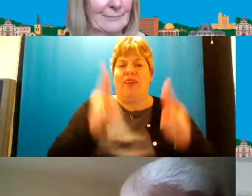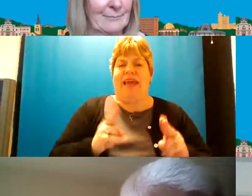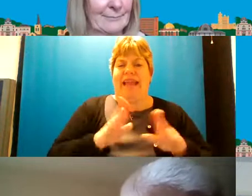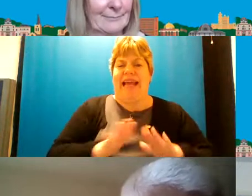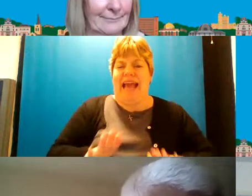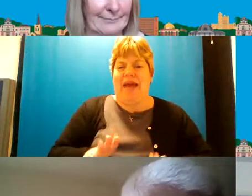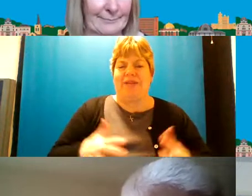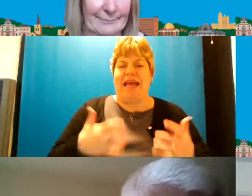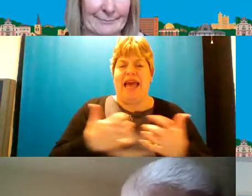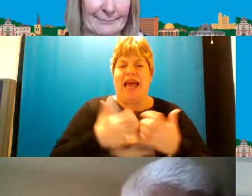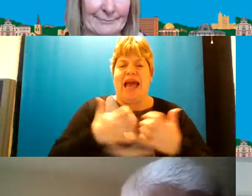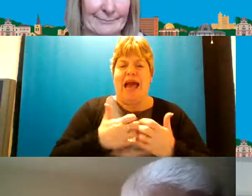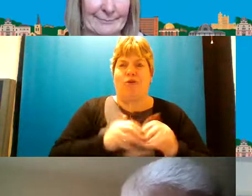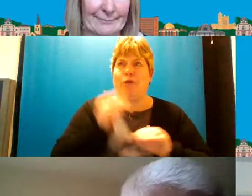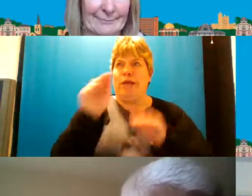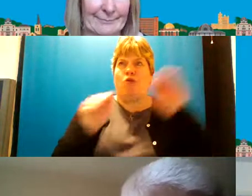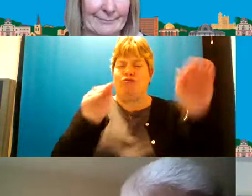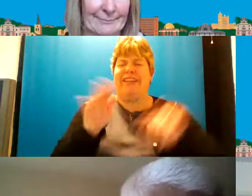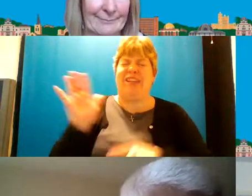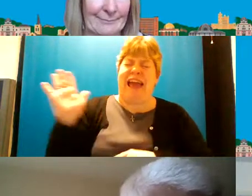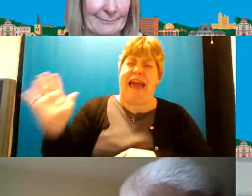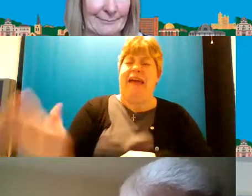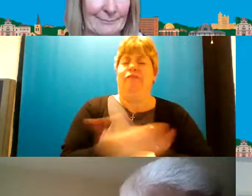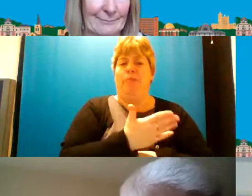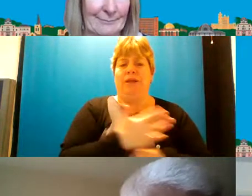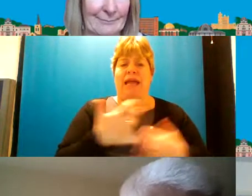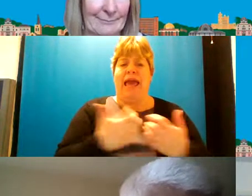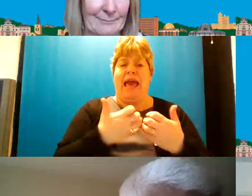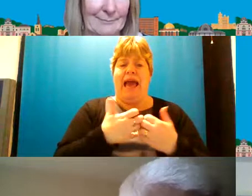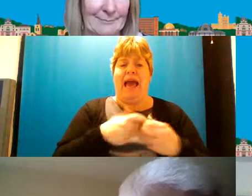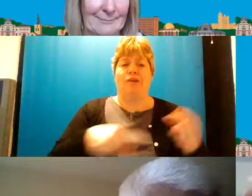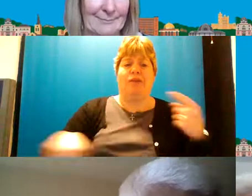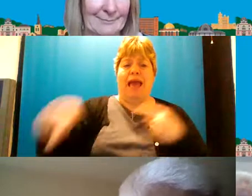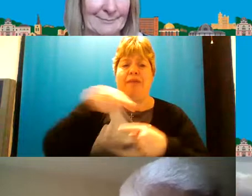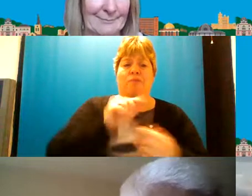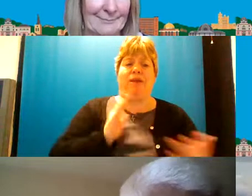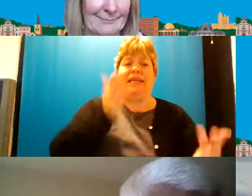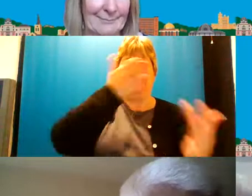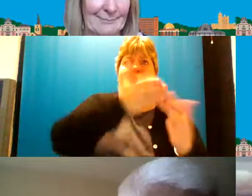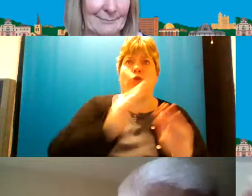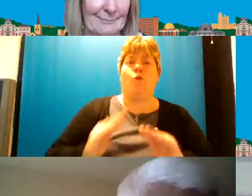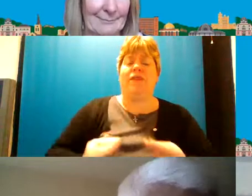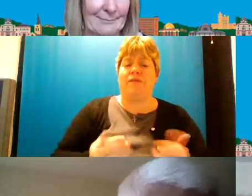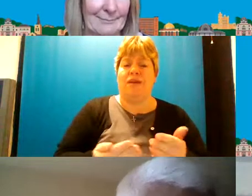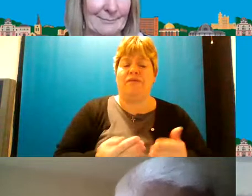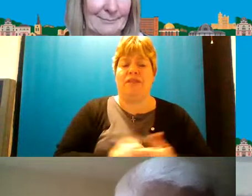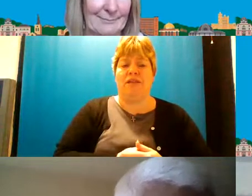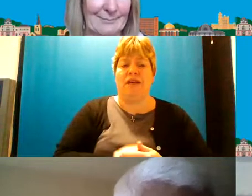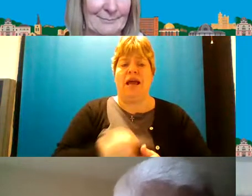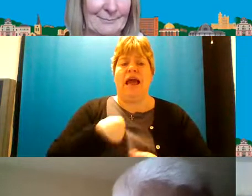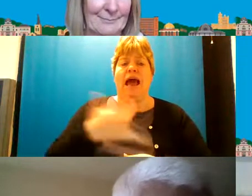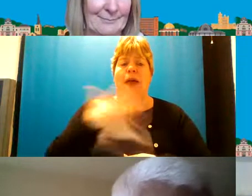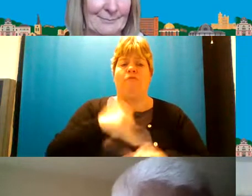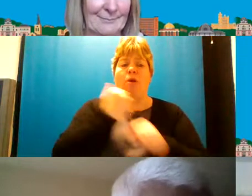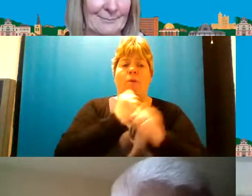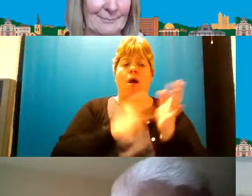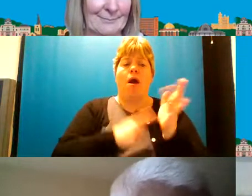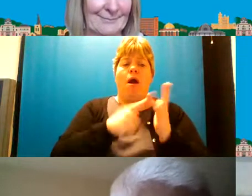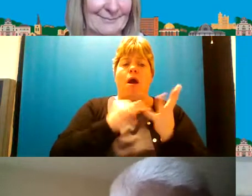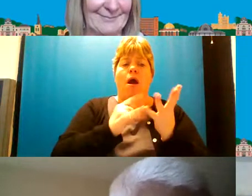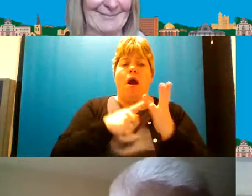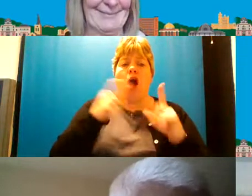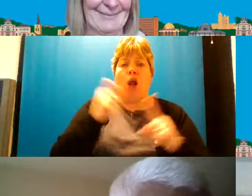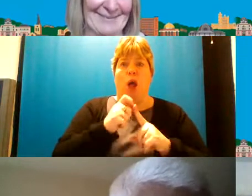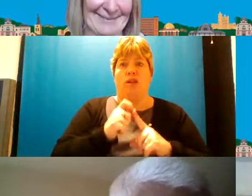we get to everybody or how does everybody get to these services um i'm from glossop so i don't need to say anything